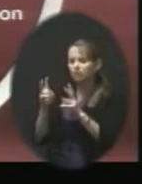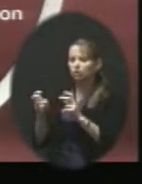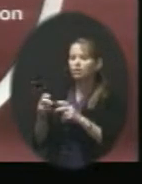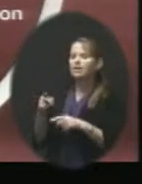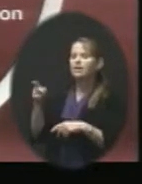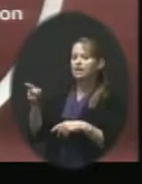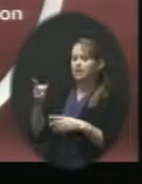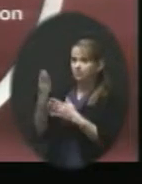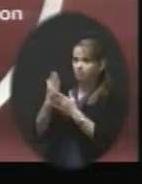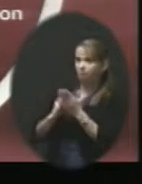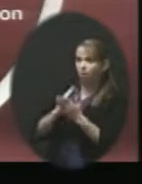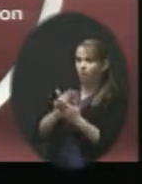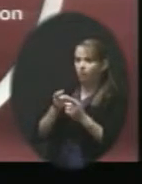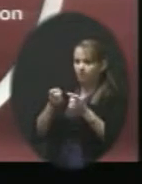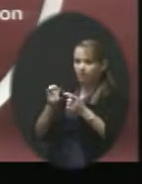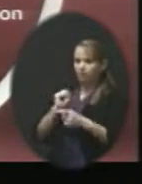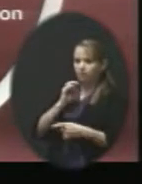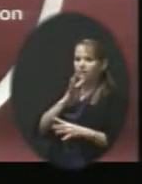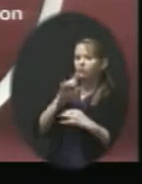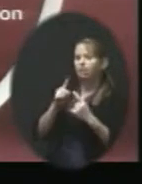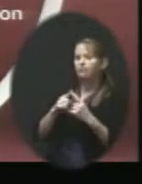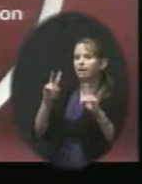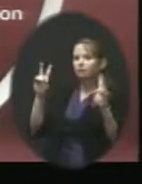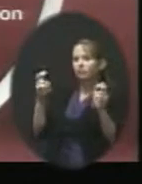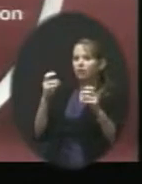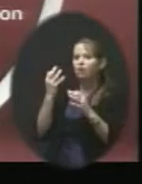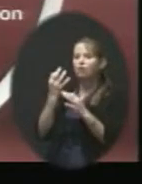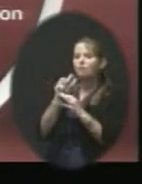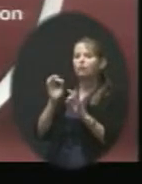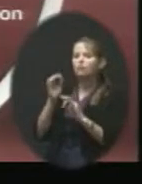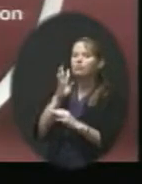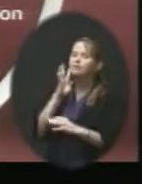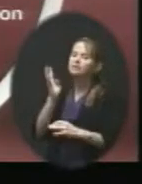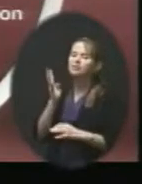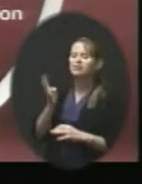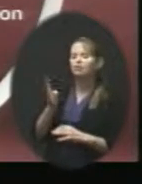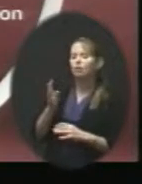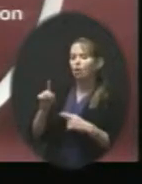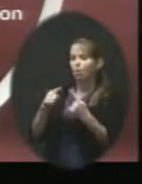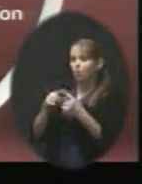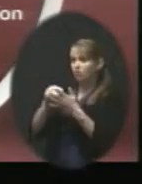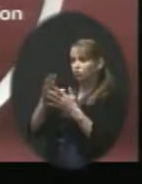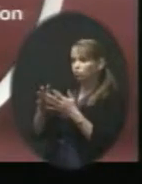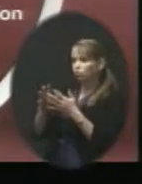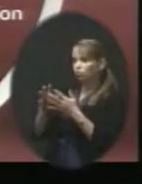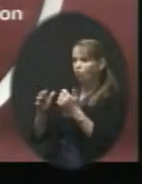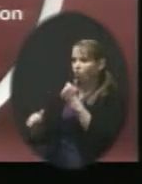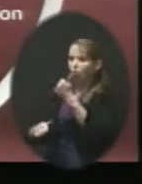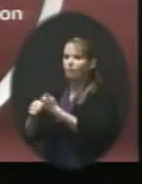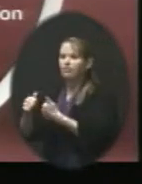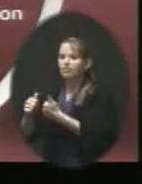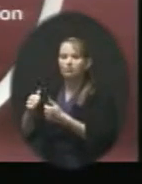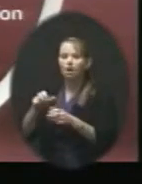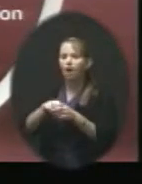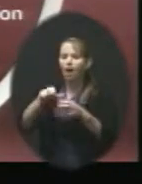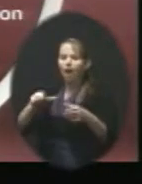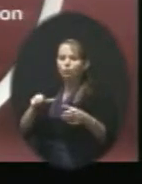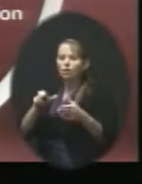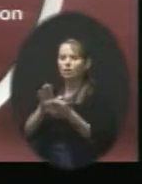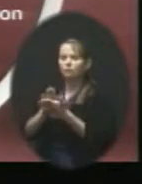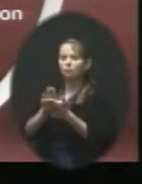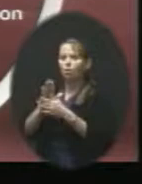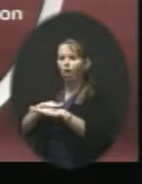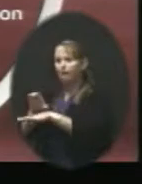numerous times talking about freedom of speech issues. When a student makes a thread away from school and on a computer using social media,